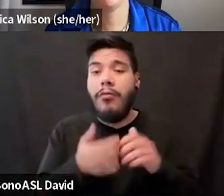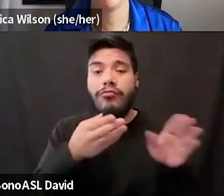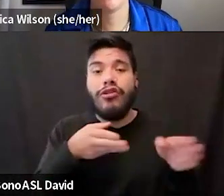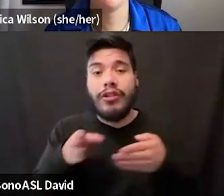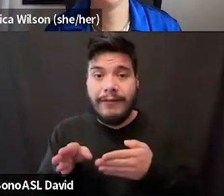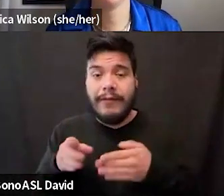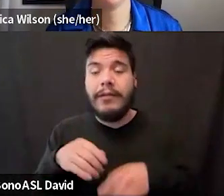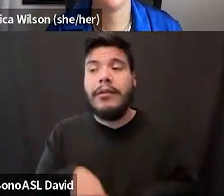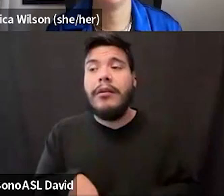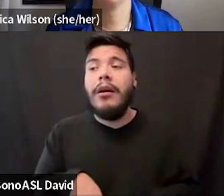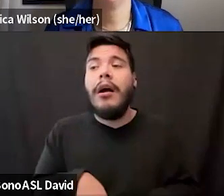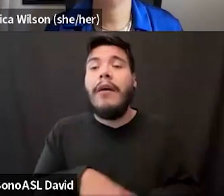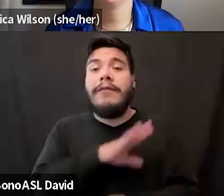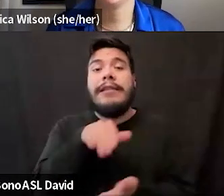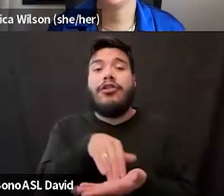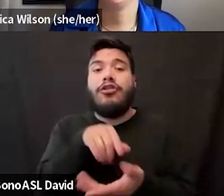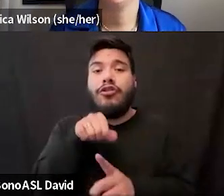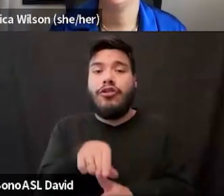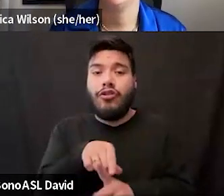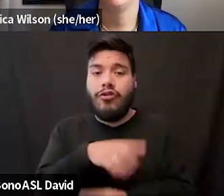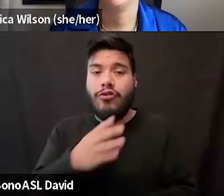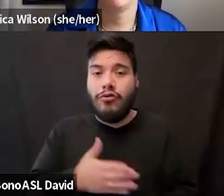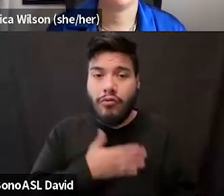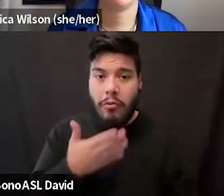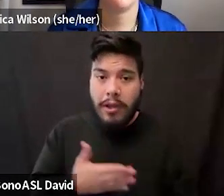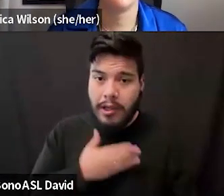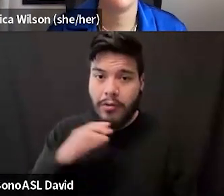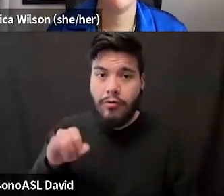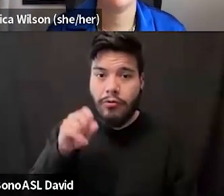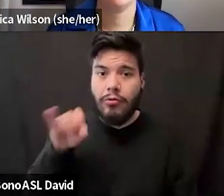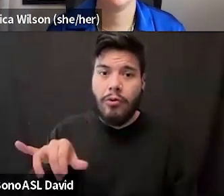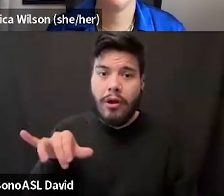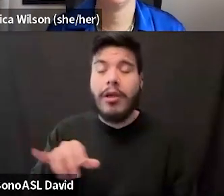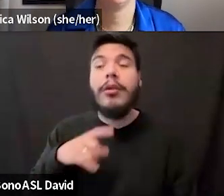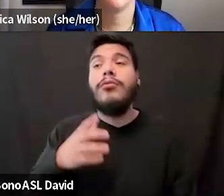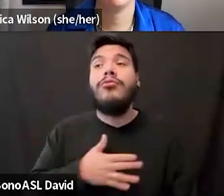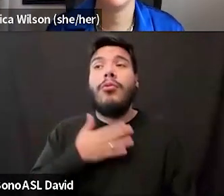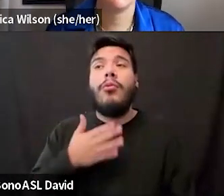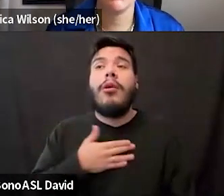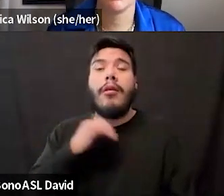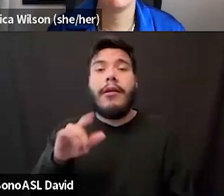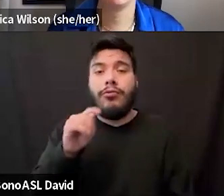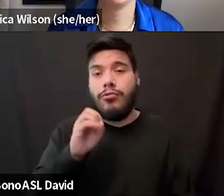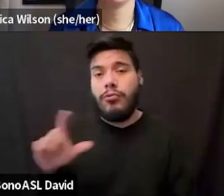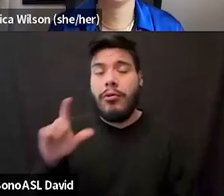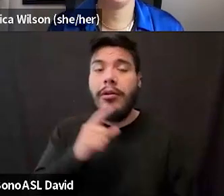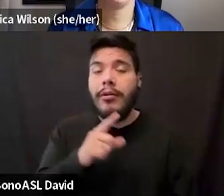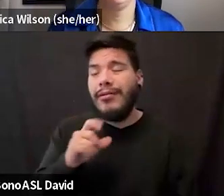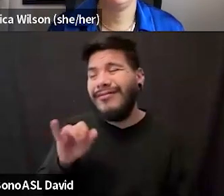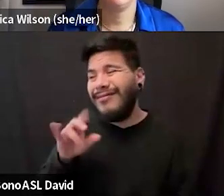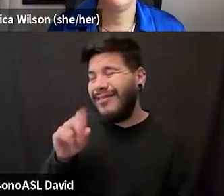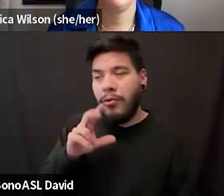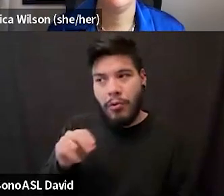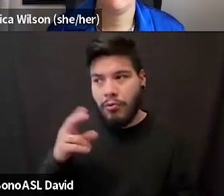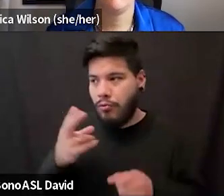have always centered joy. I used to say joy, you know, was a tool and Shana was like, no, you talk about joy as a